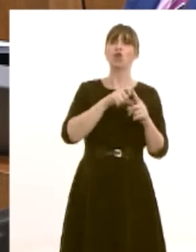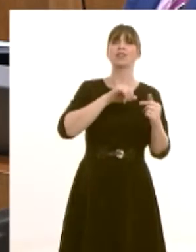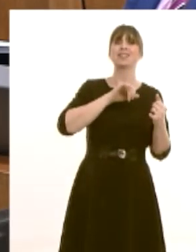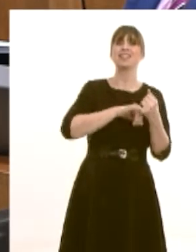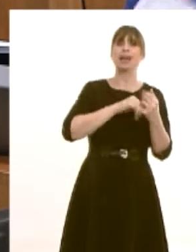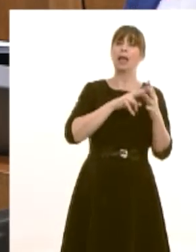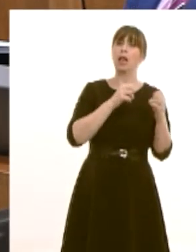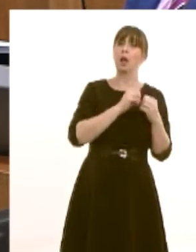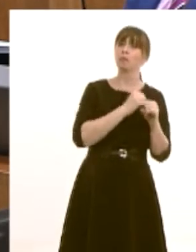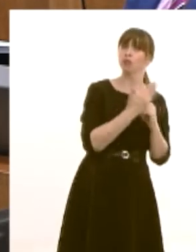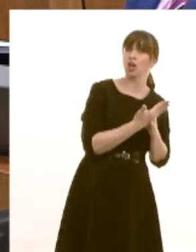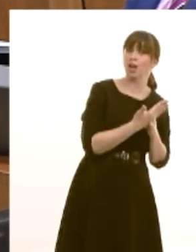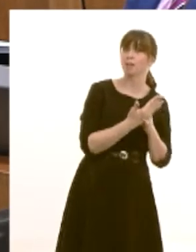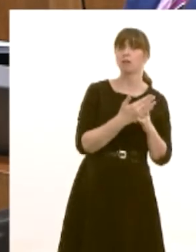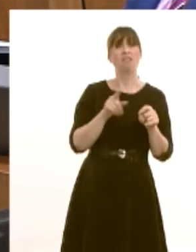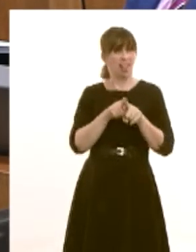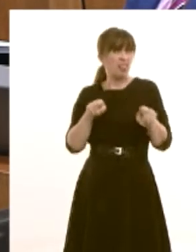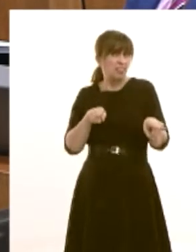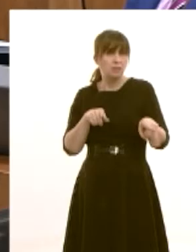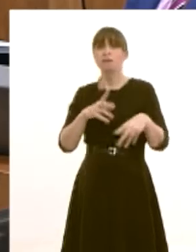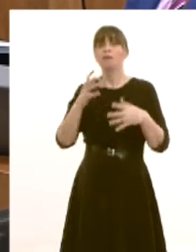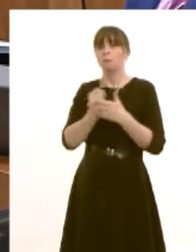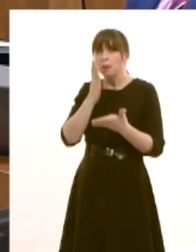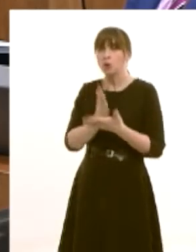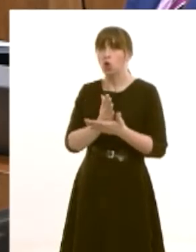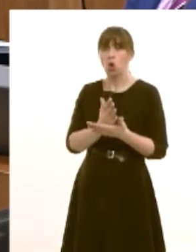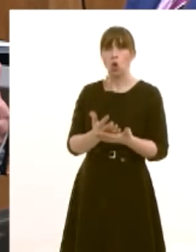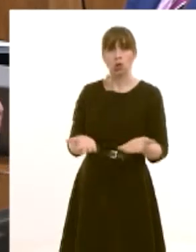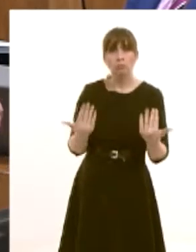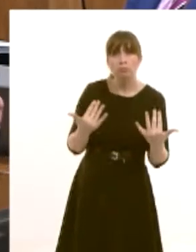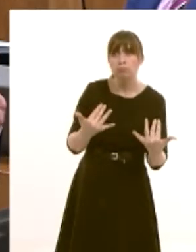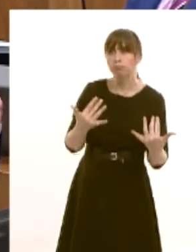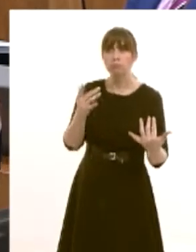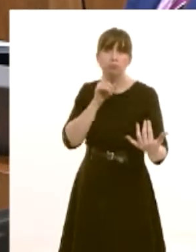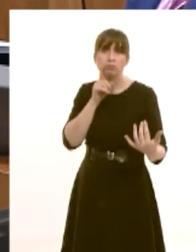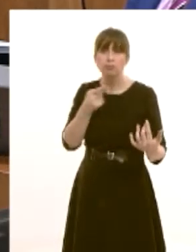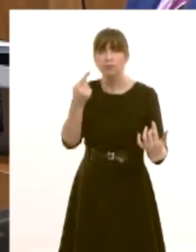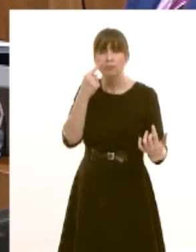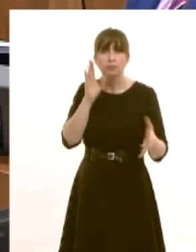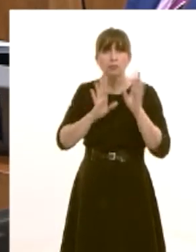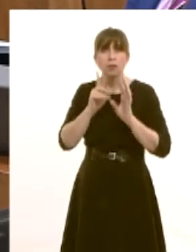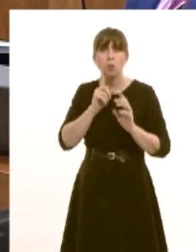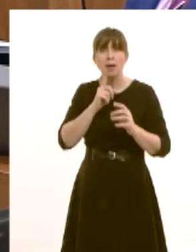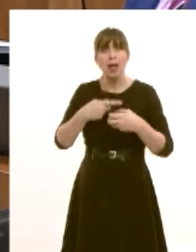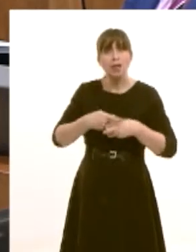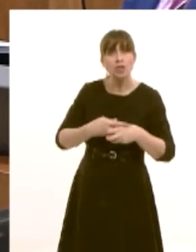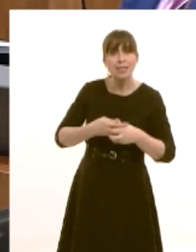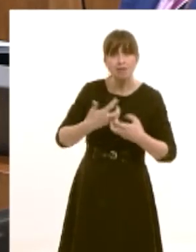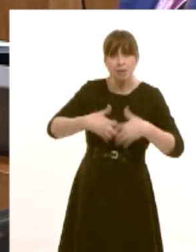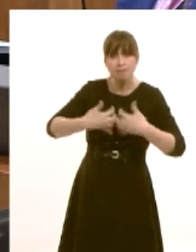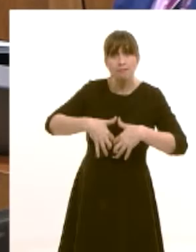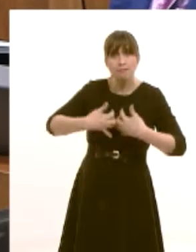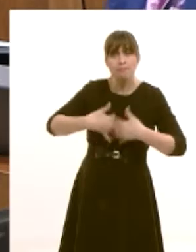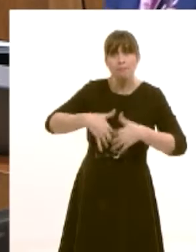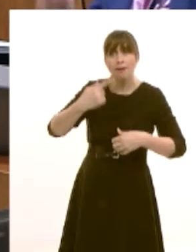at uh bridgen that ensure uh that what has historically been a weakness in other words young women going into engineering is addressed through